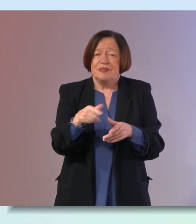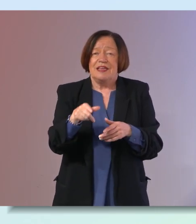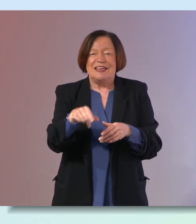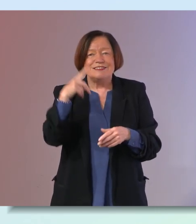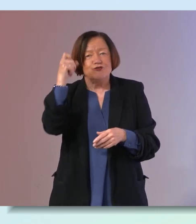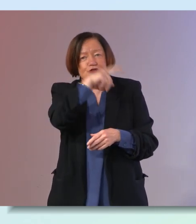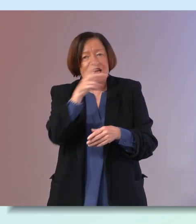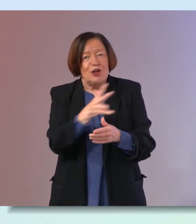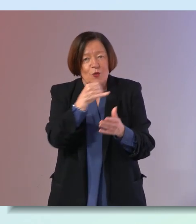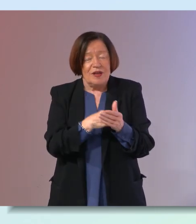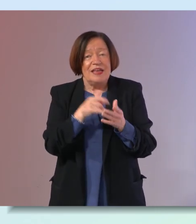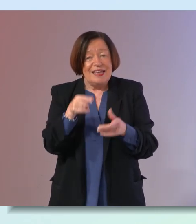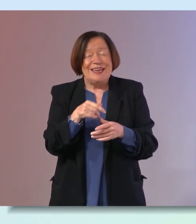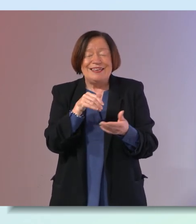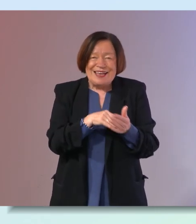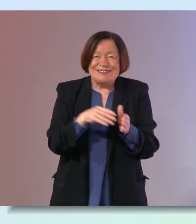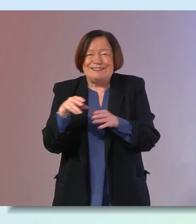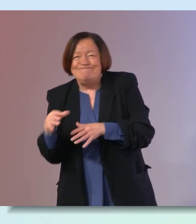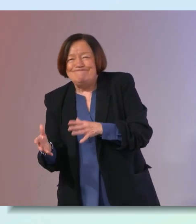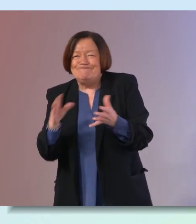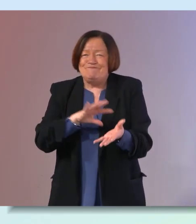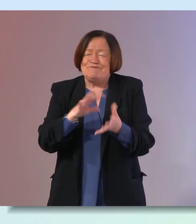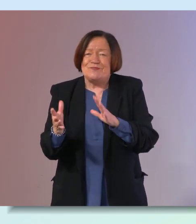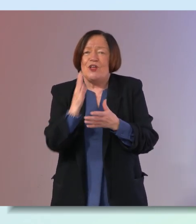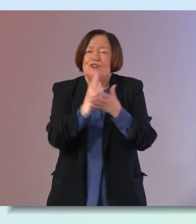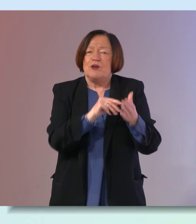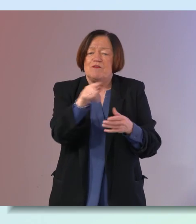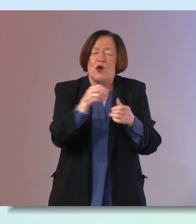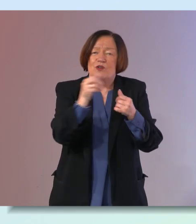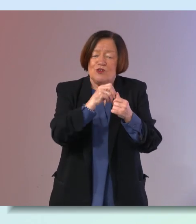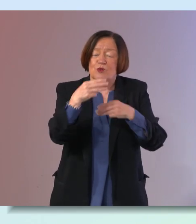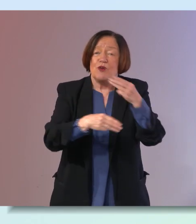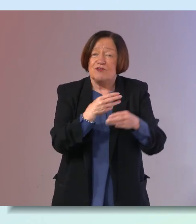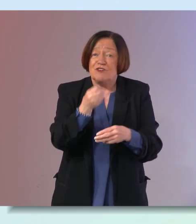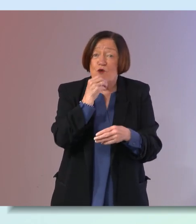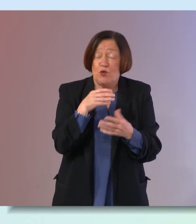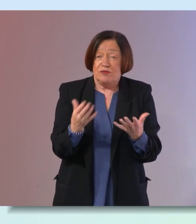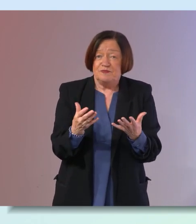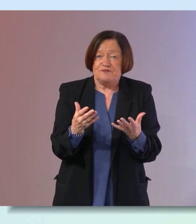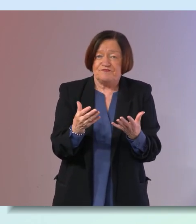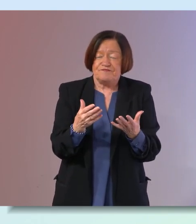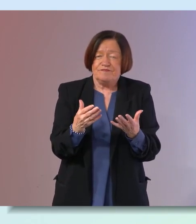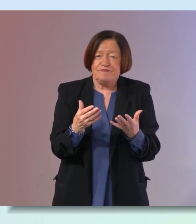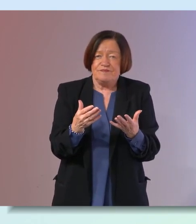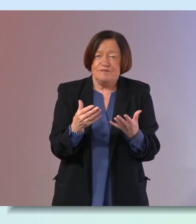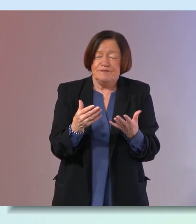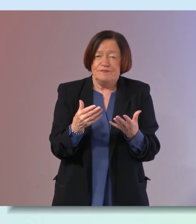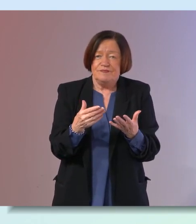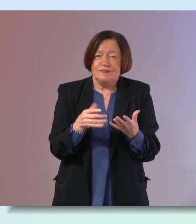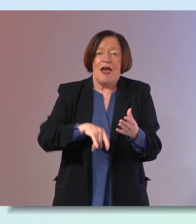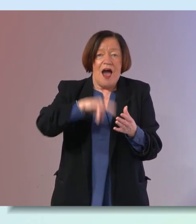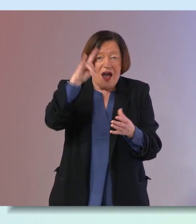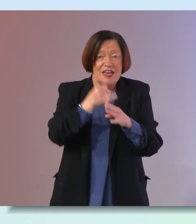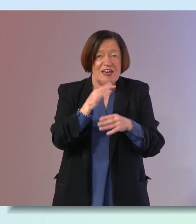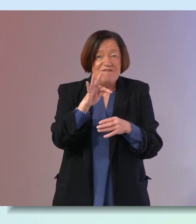tricky question because it is and it isn't so we know that some of the ultra processed food that's out there that is um high